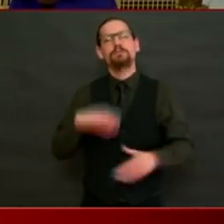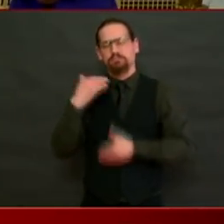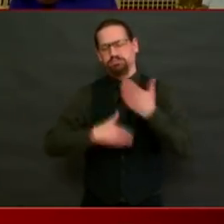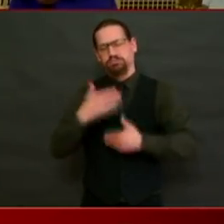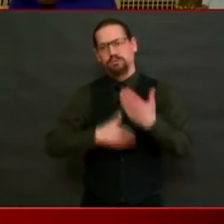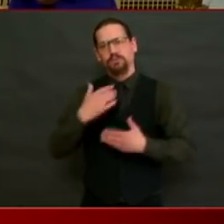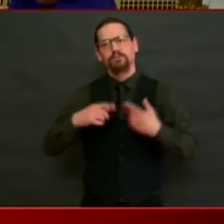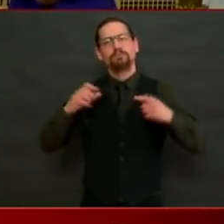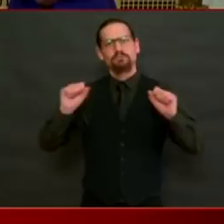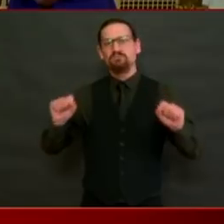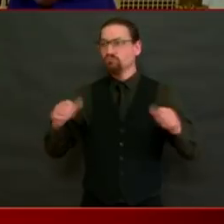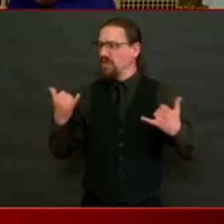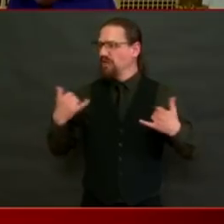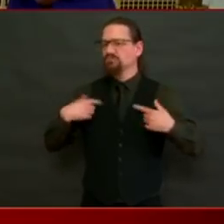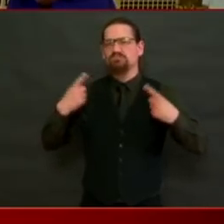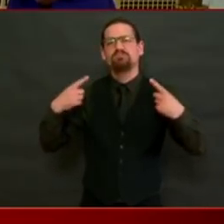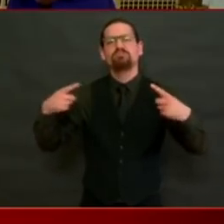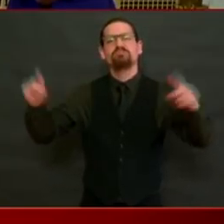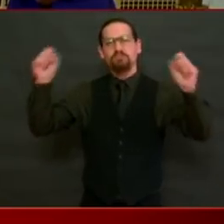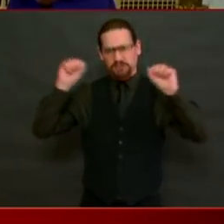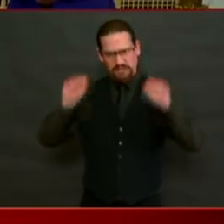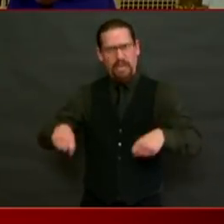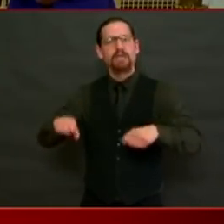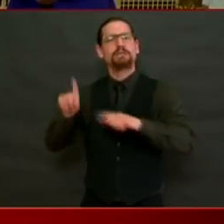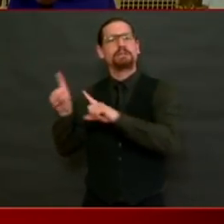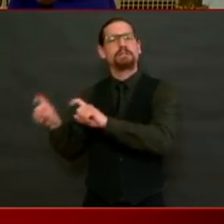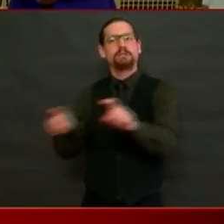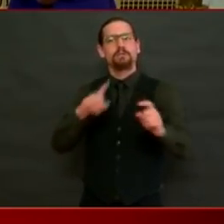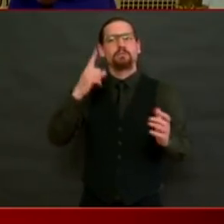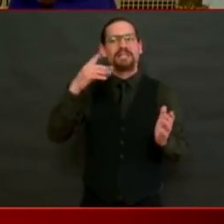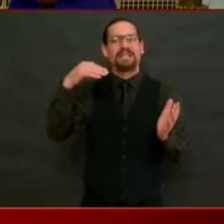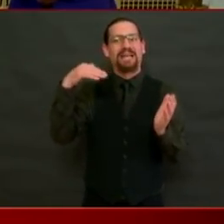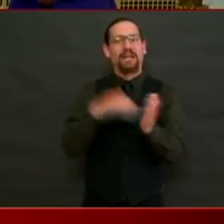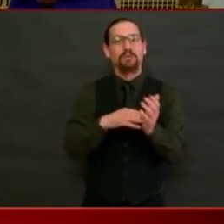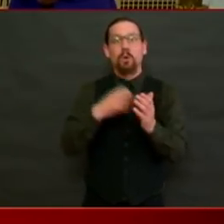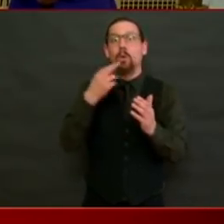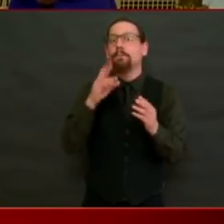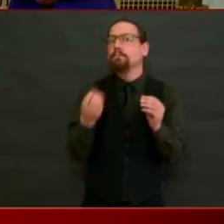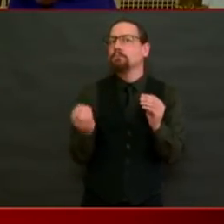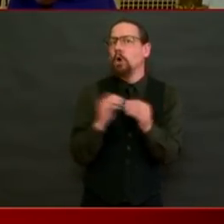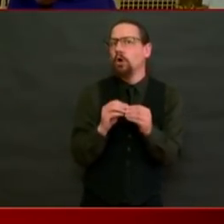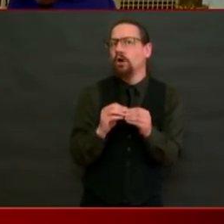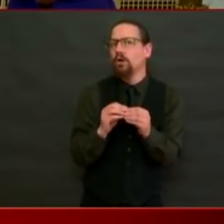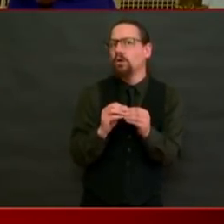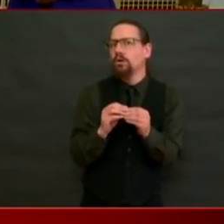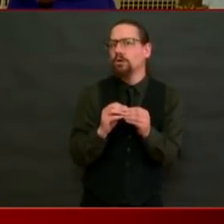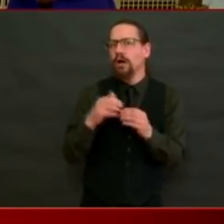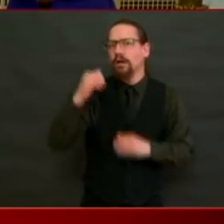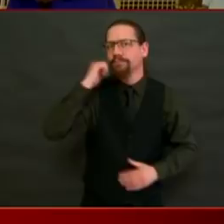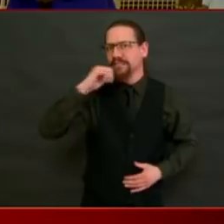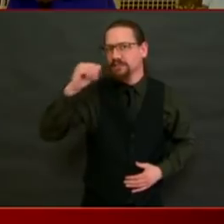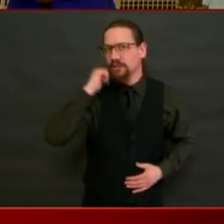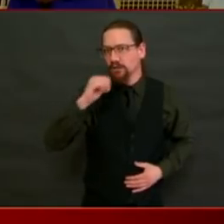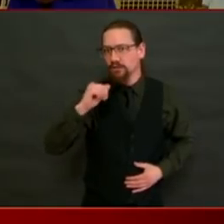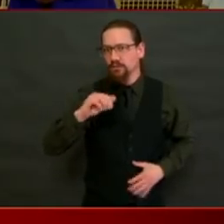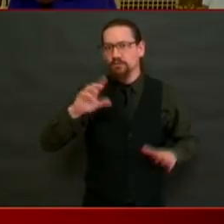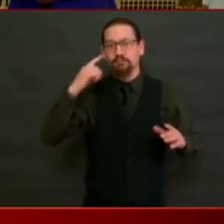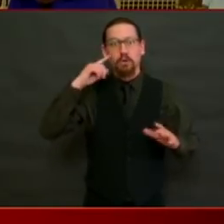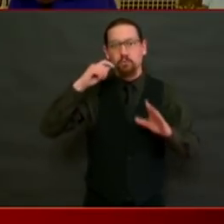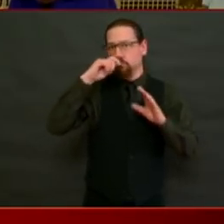to do a thousand or more tests a day, a thousand or more swabs a day.